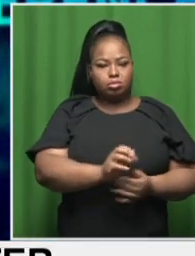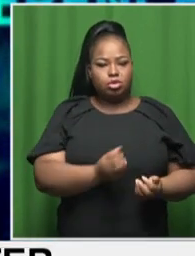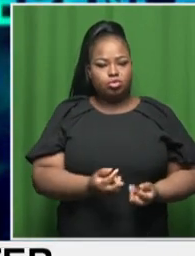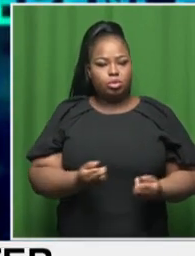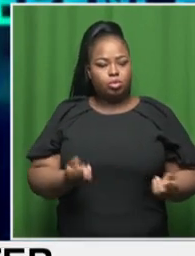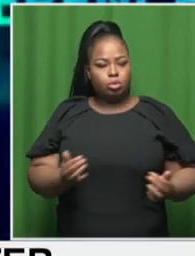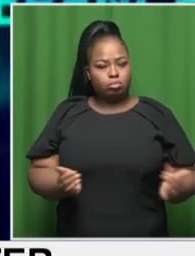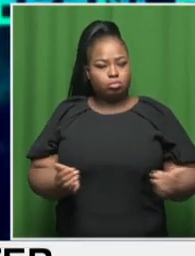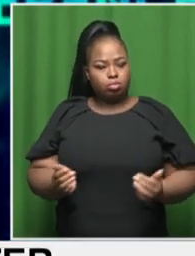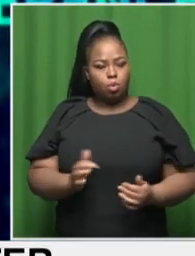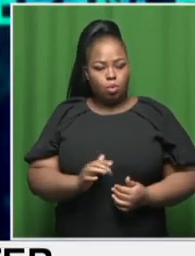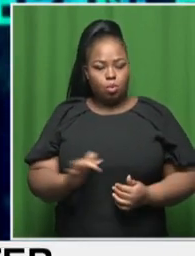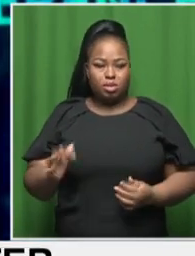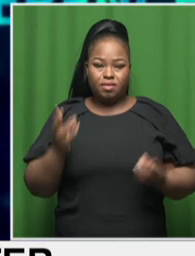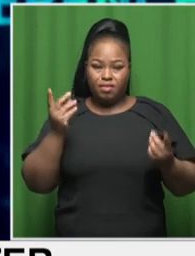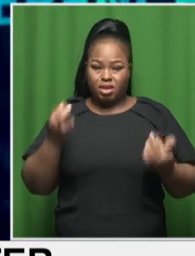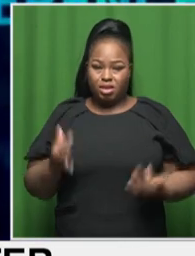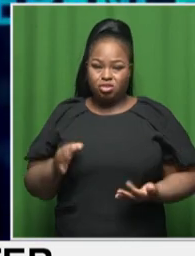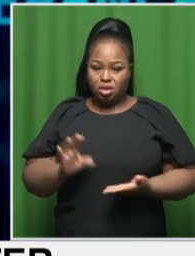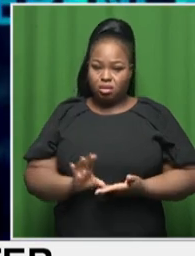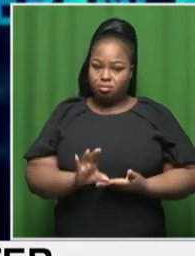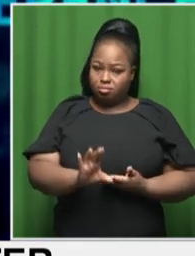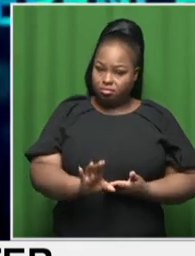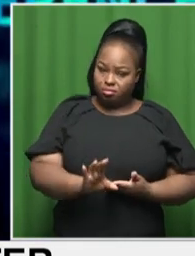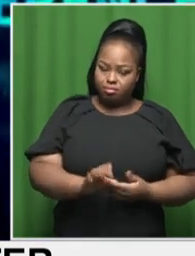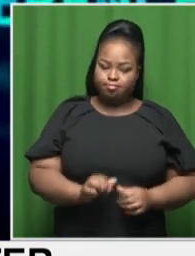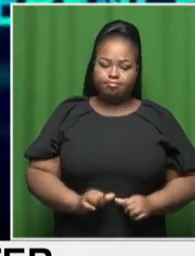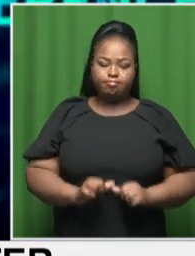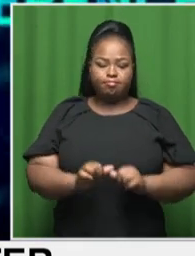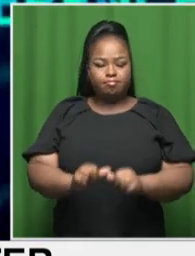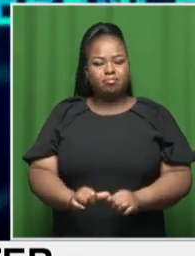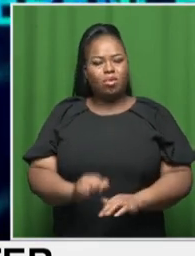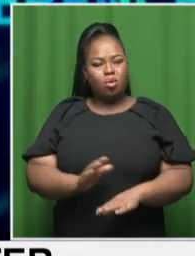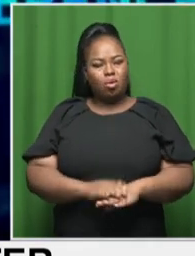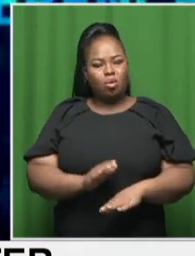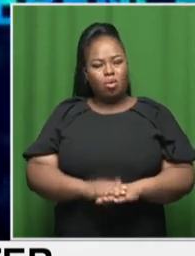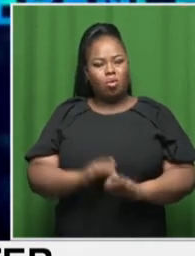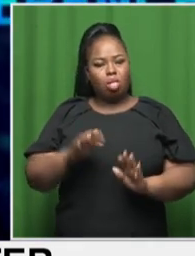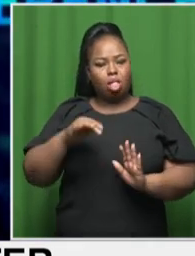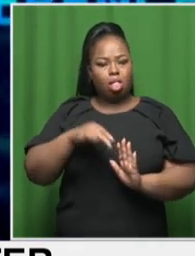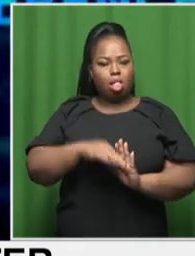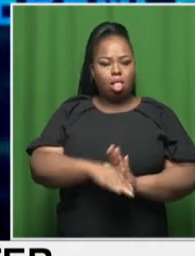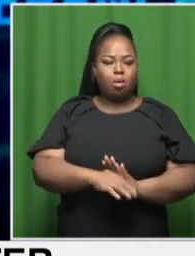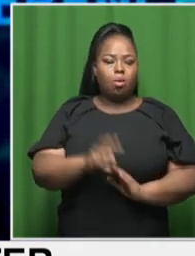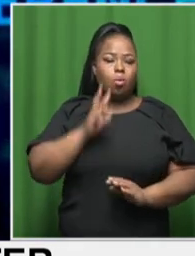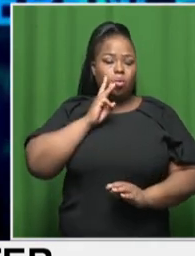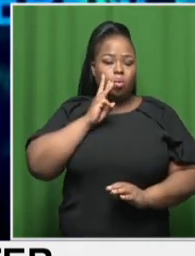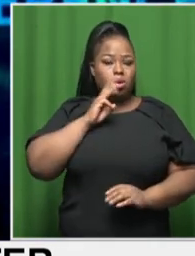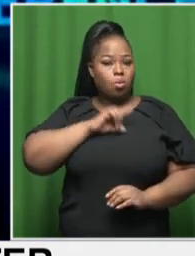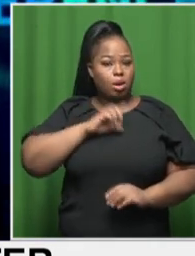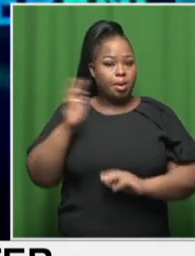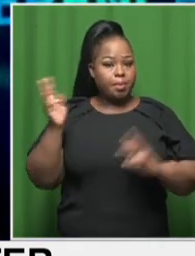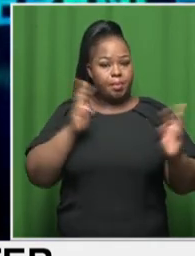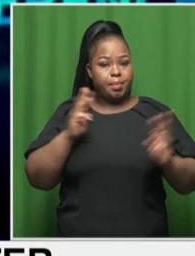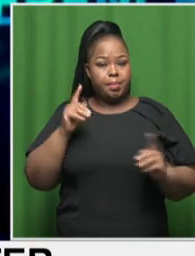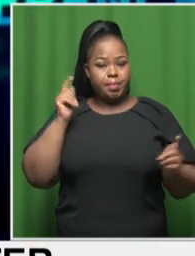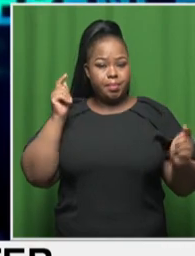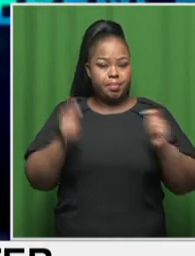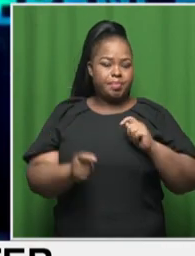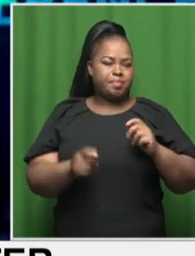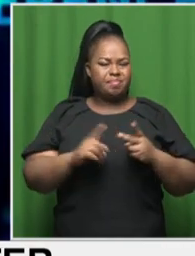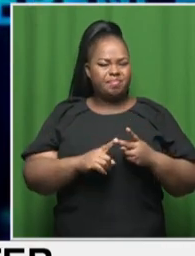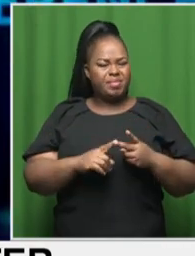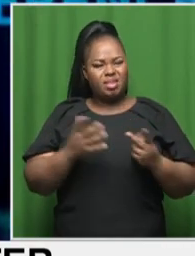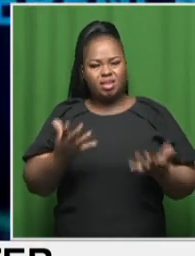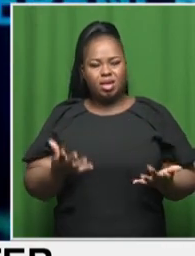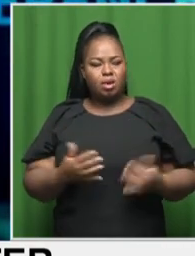management, and financial investments amid continued water shortages, exacerbated by climate change, ageing infrastructure,